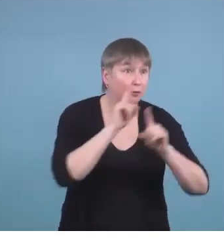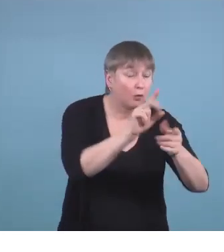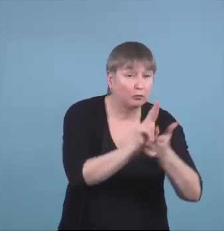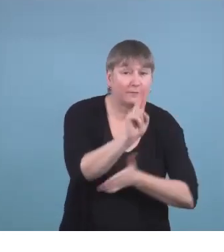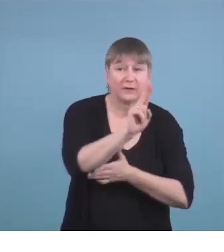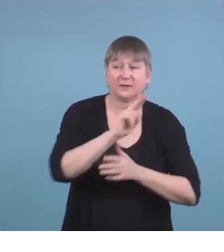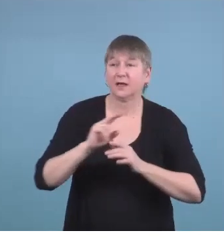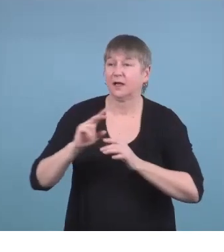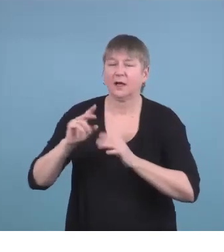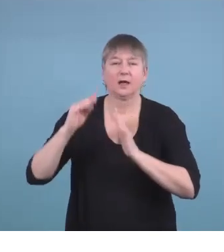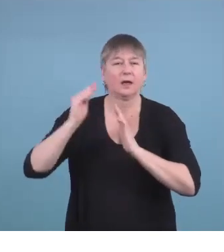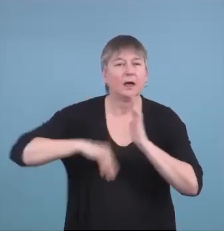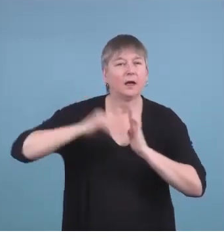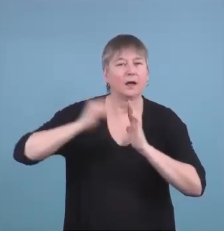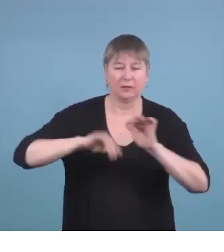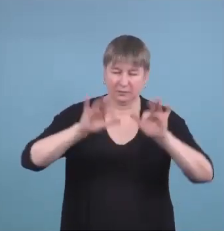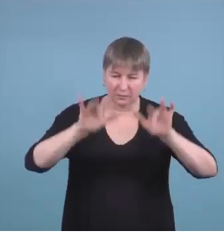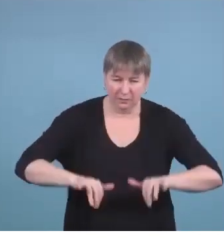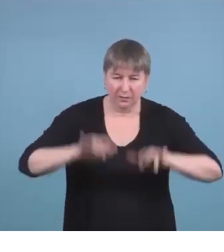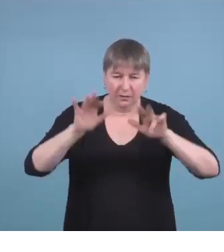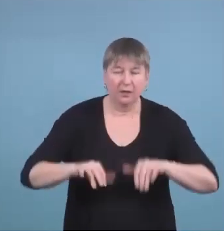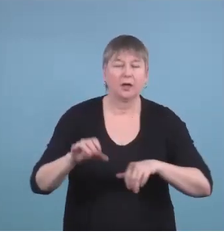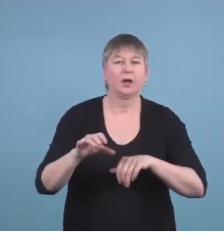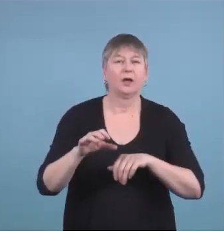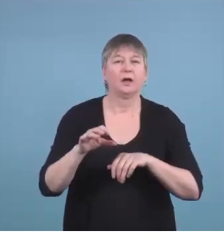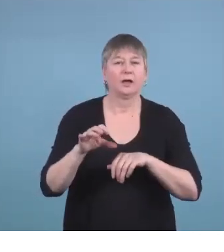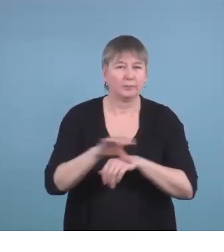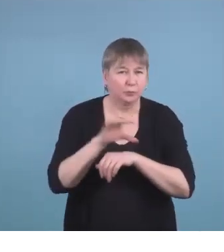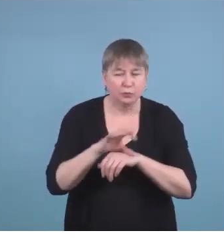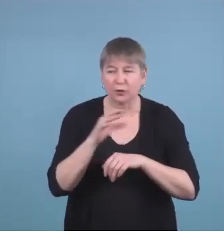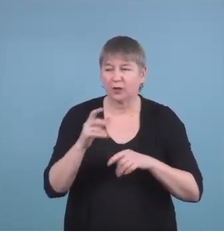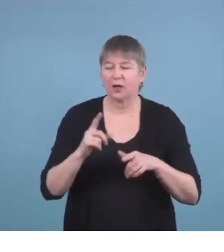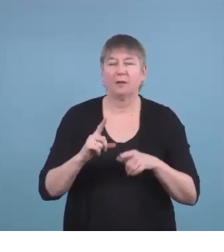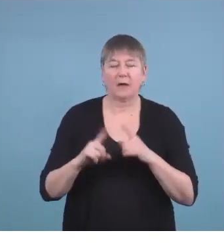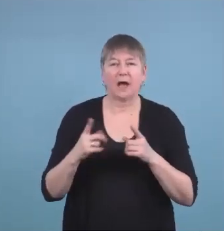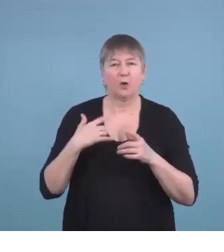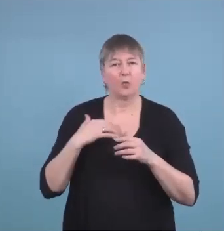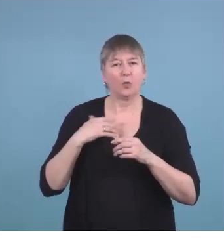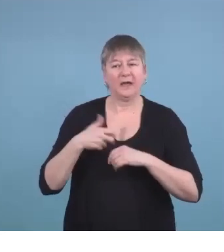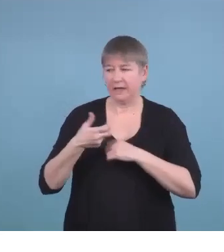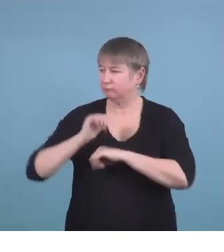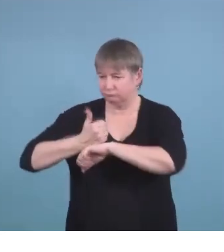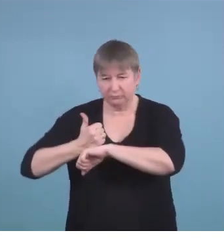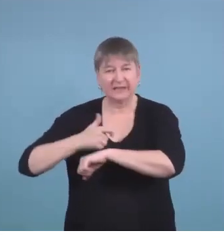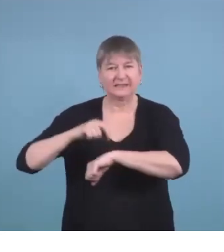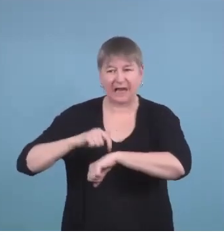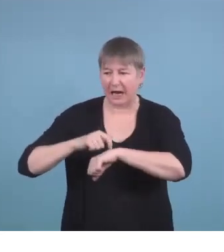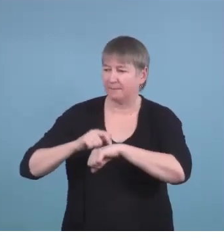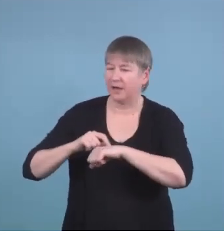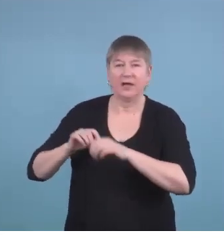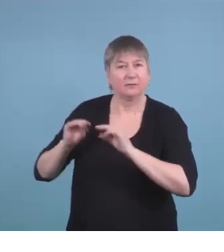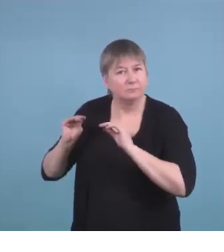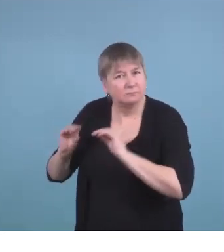And making time and making it purposeful that we make sure that they understand